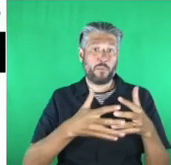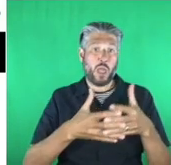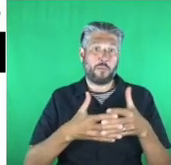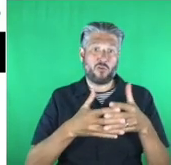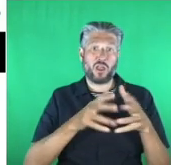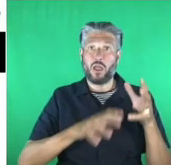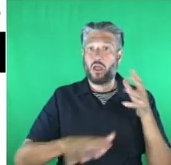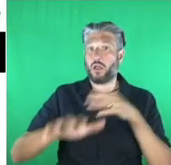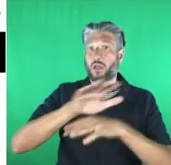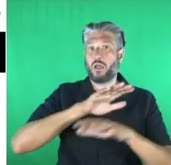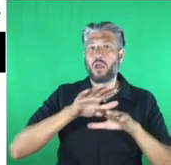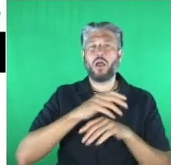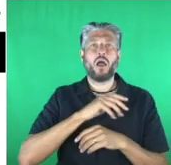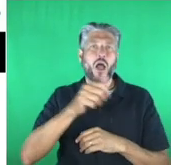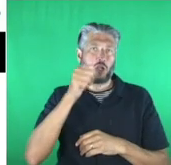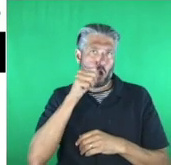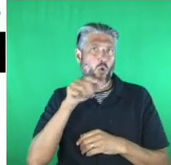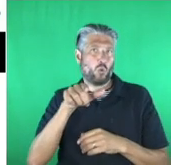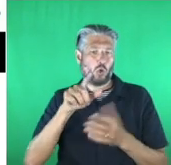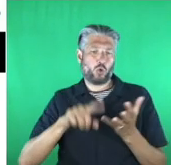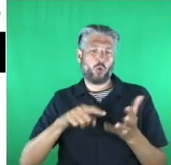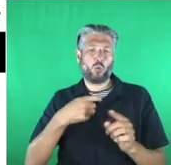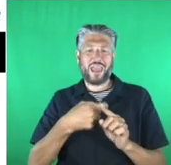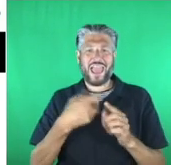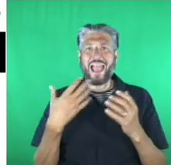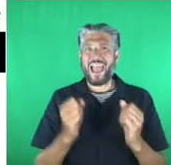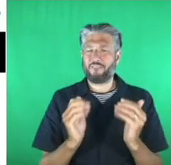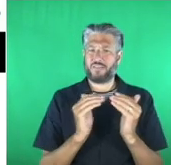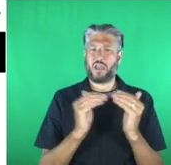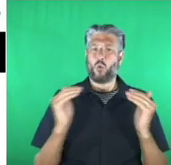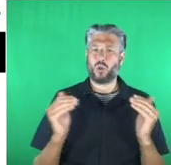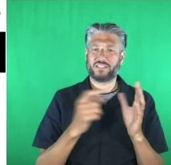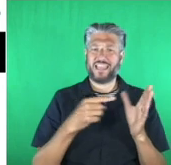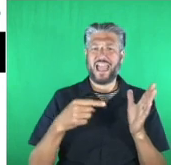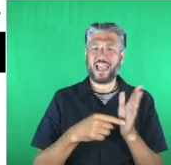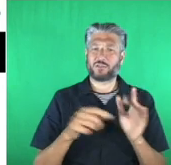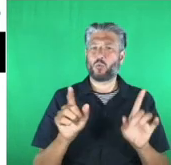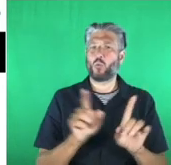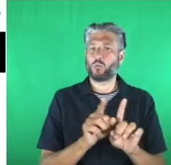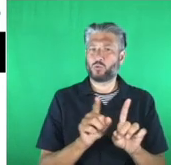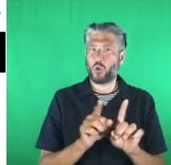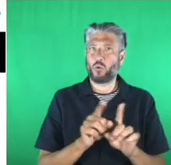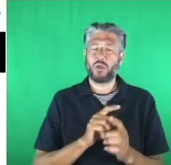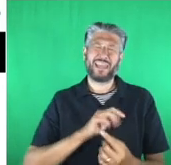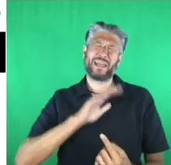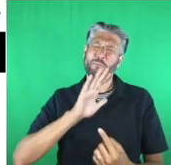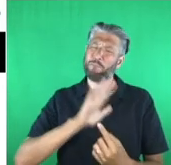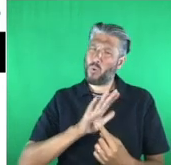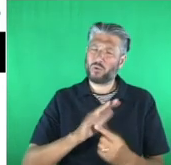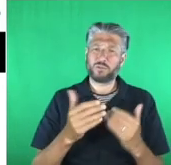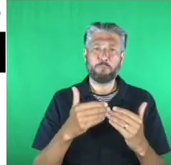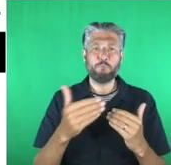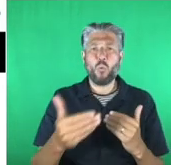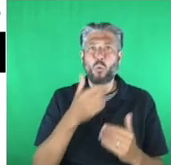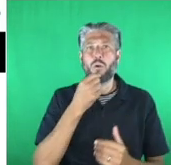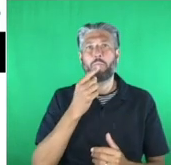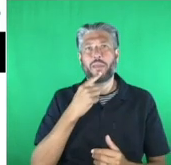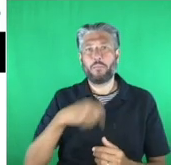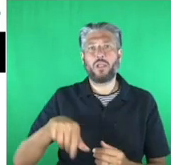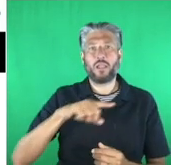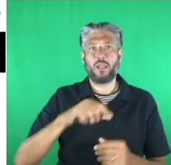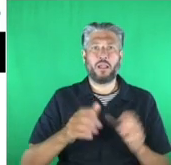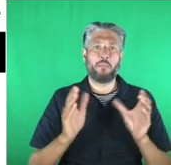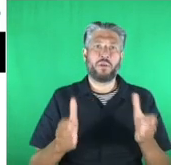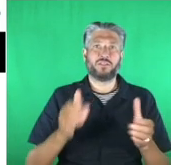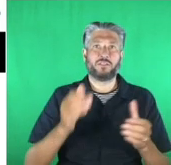there's the UK Equality Act. It's really important that more people learn about civil rights laws. So